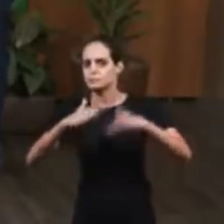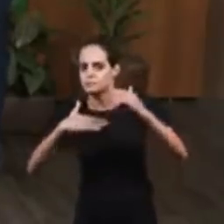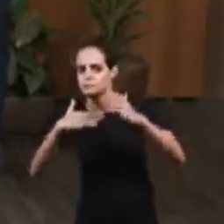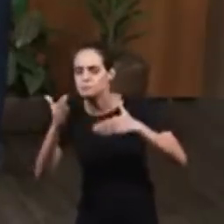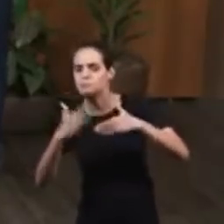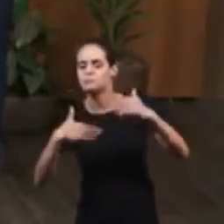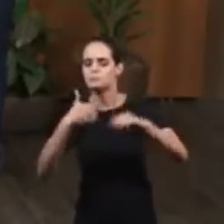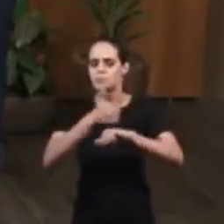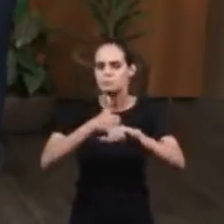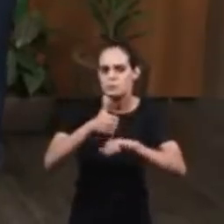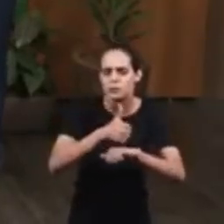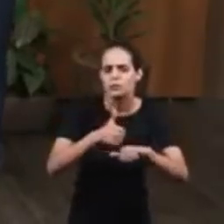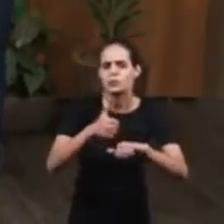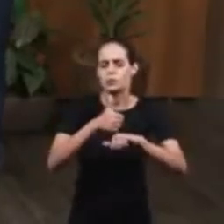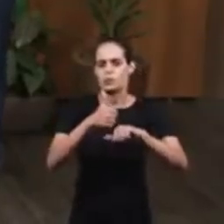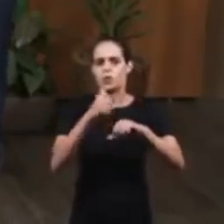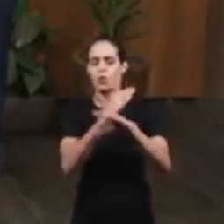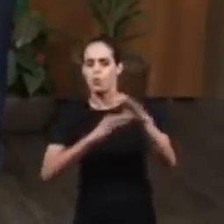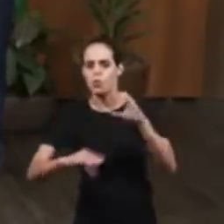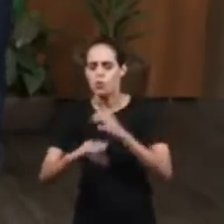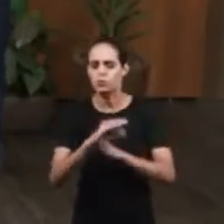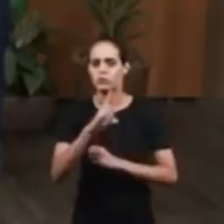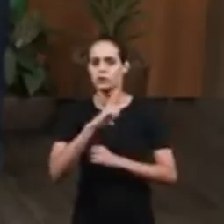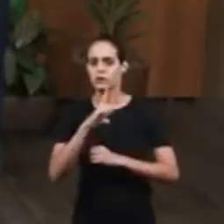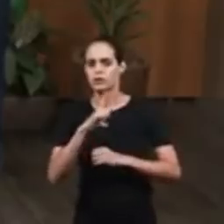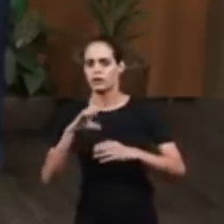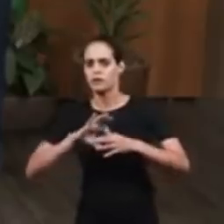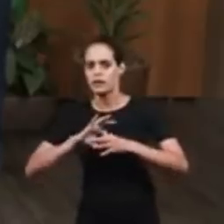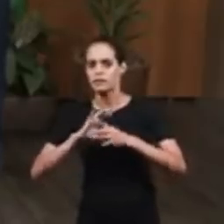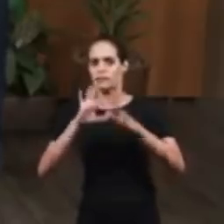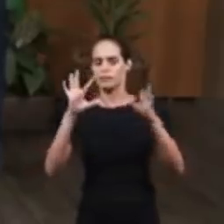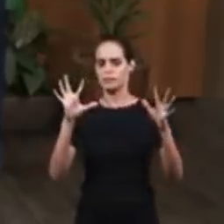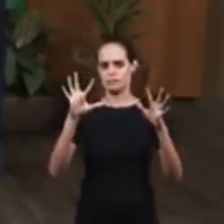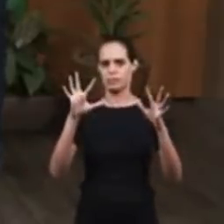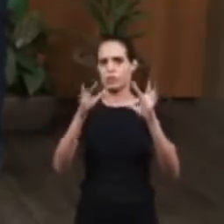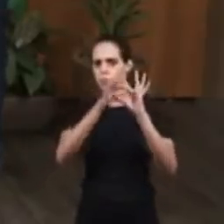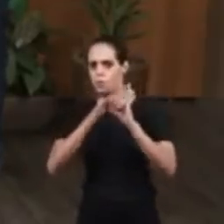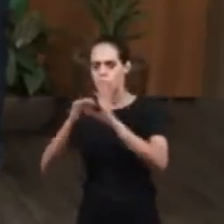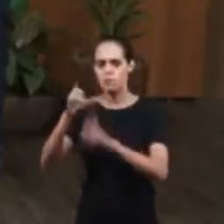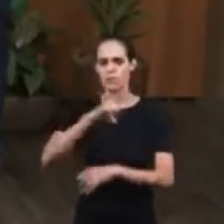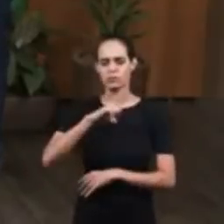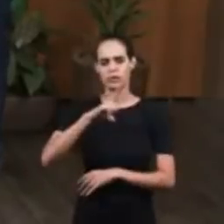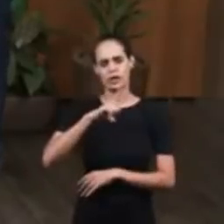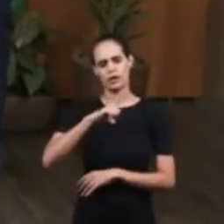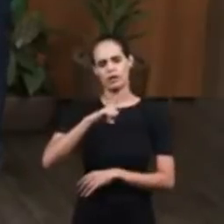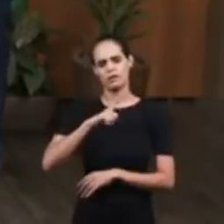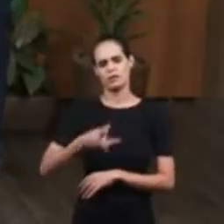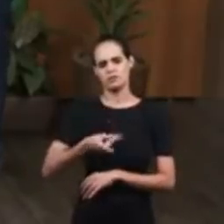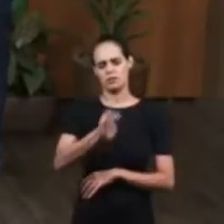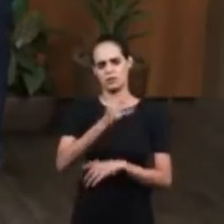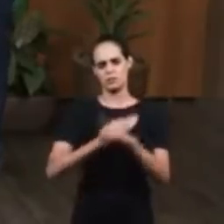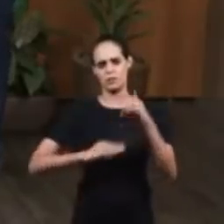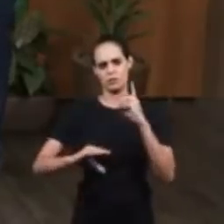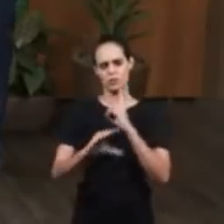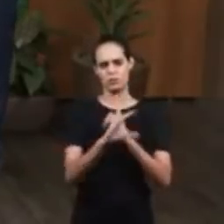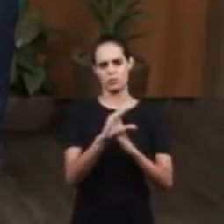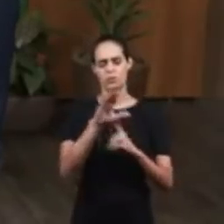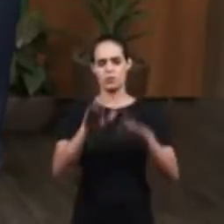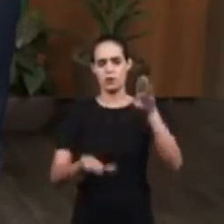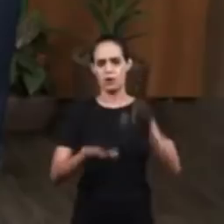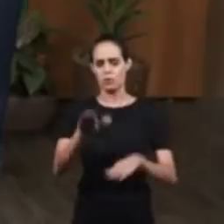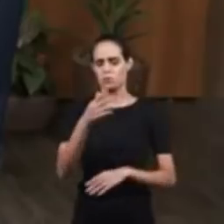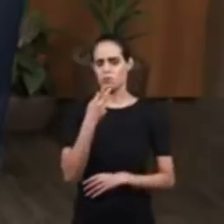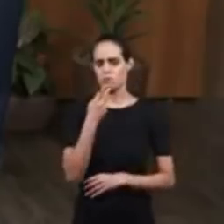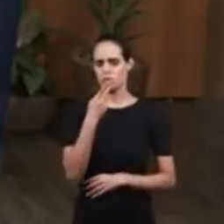from a certain difficult situation or even a service where they receive a blessing through a prayer and that's it. And some even